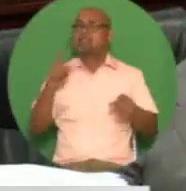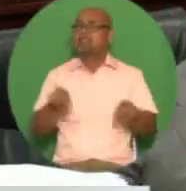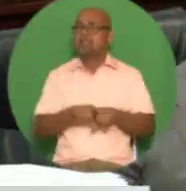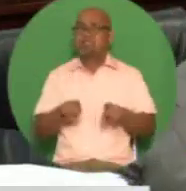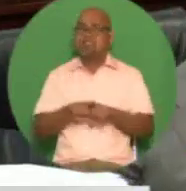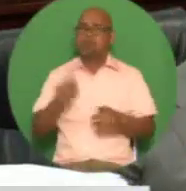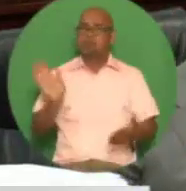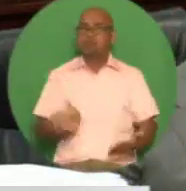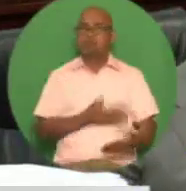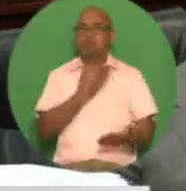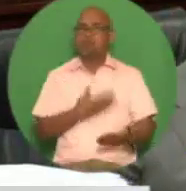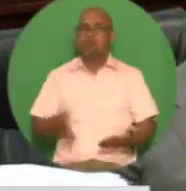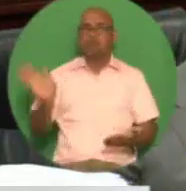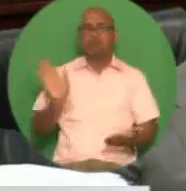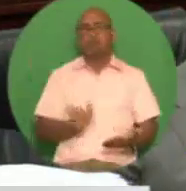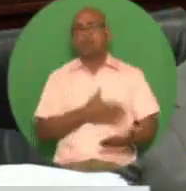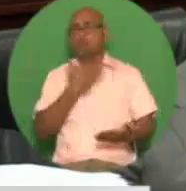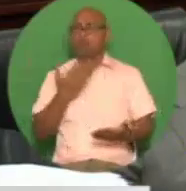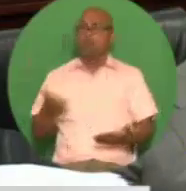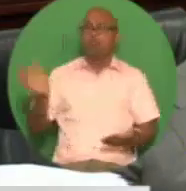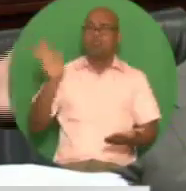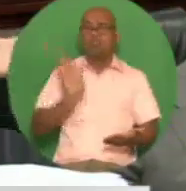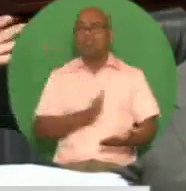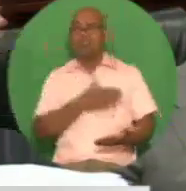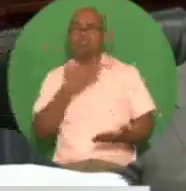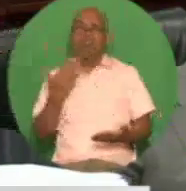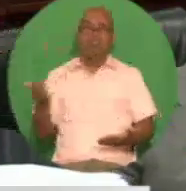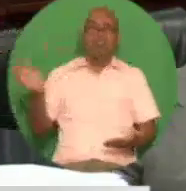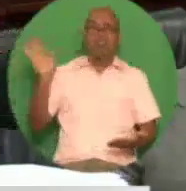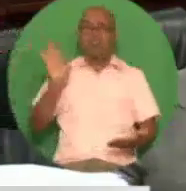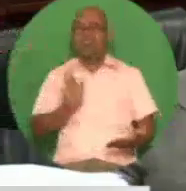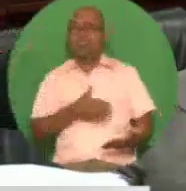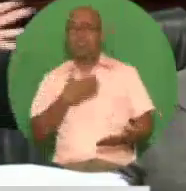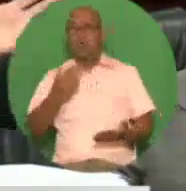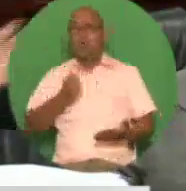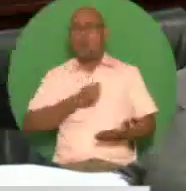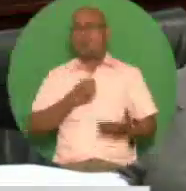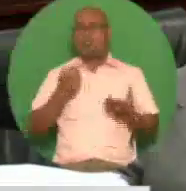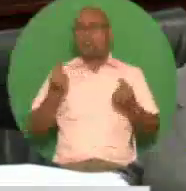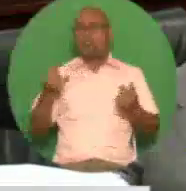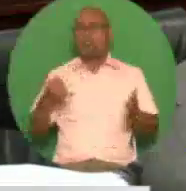by paul anchor and sung by france sinatra we did it our way